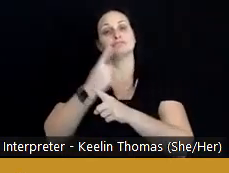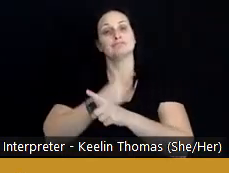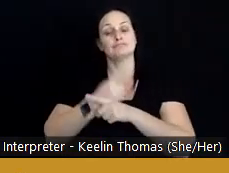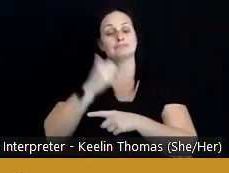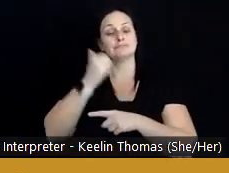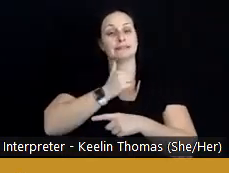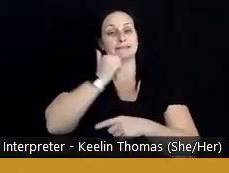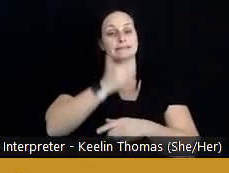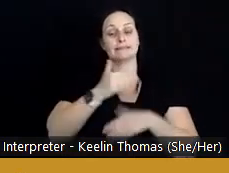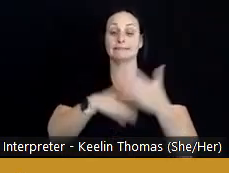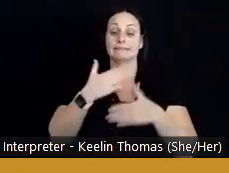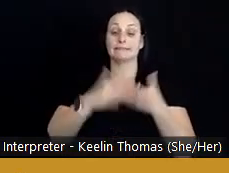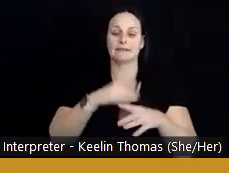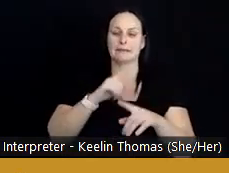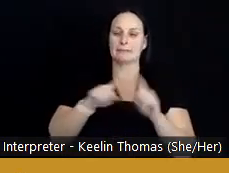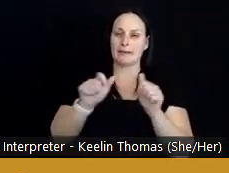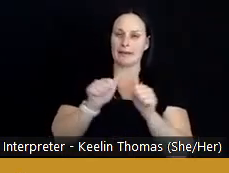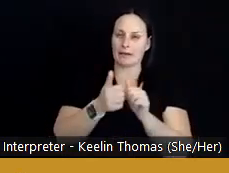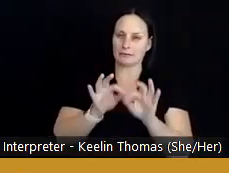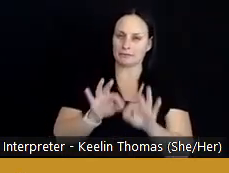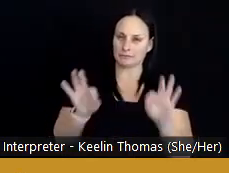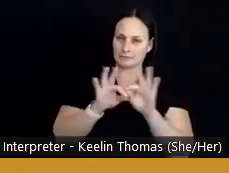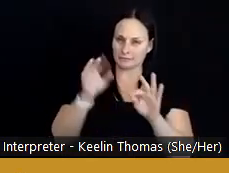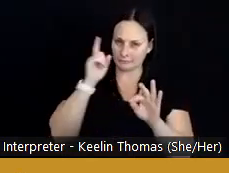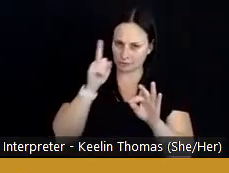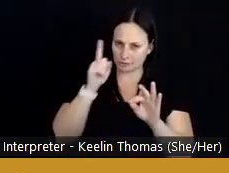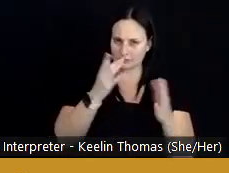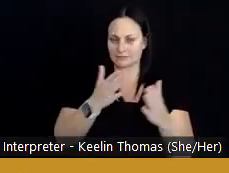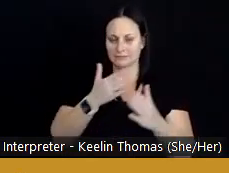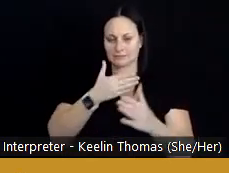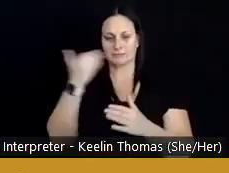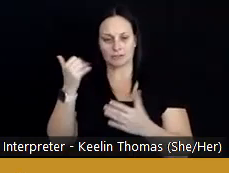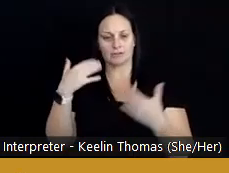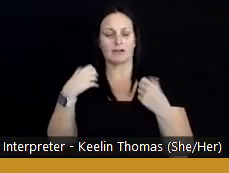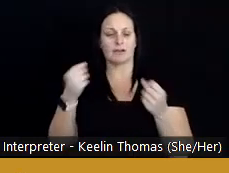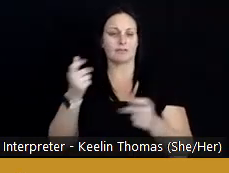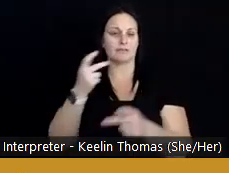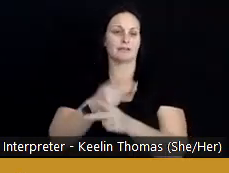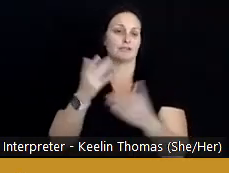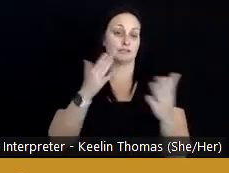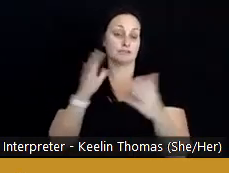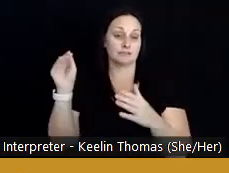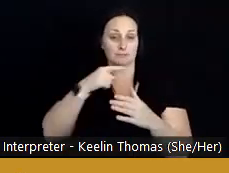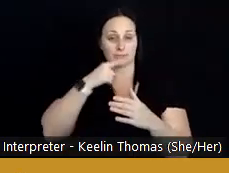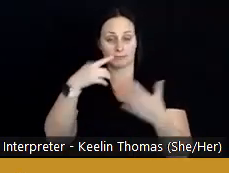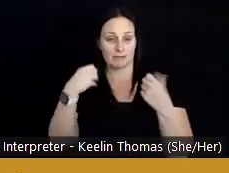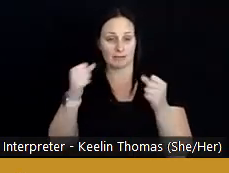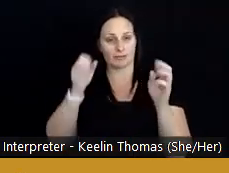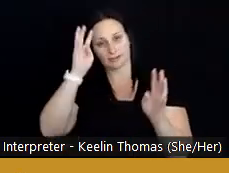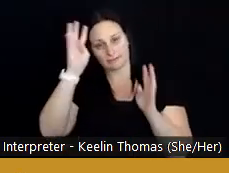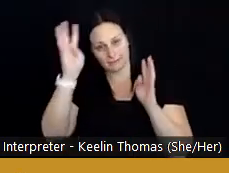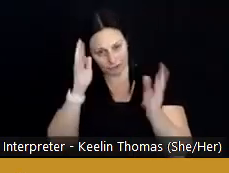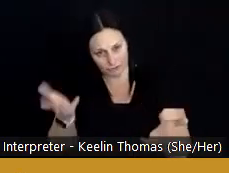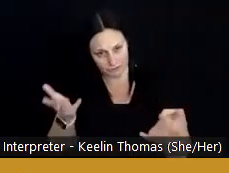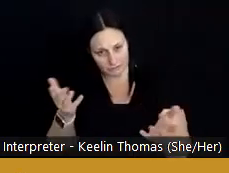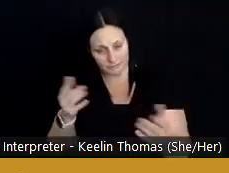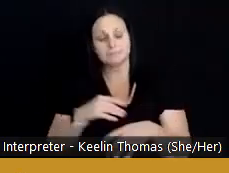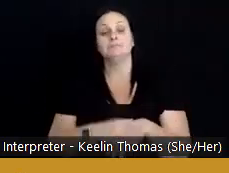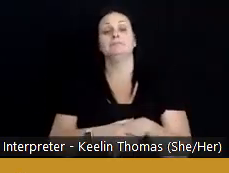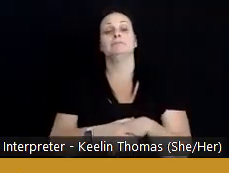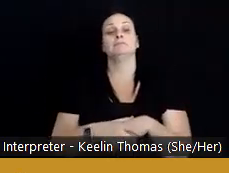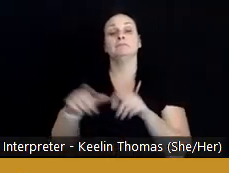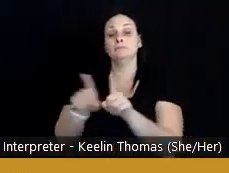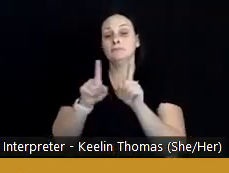but how does that matter for delivering better health care services and public health innovations? We're also